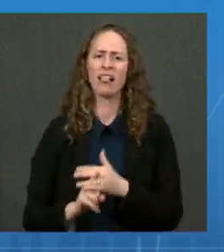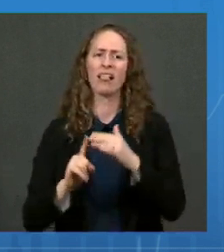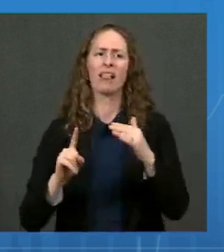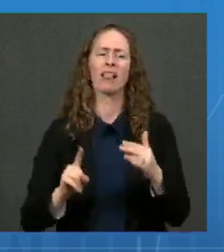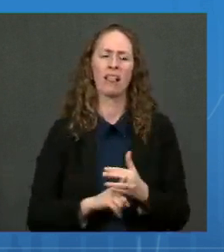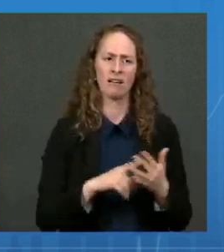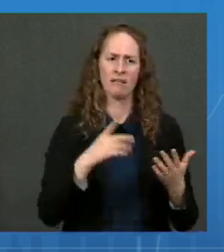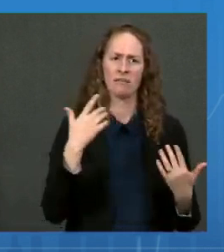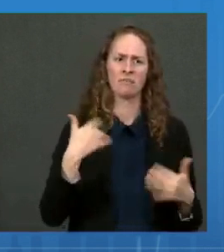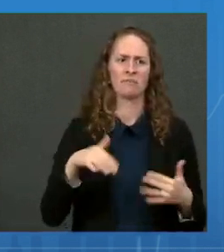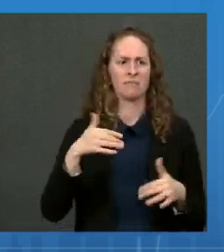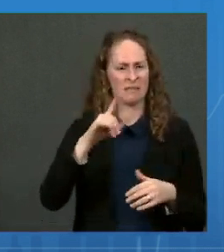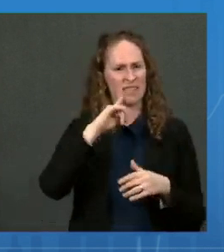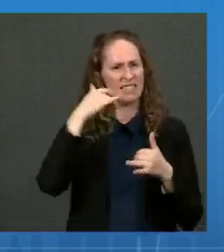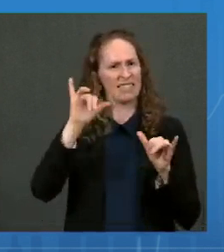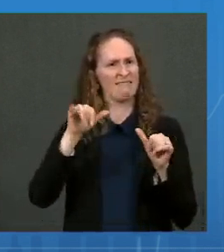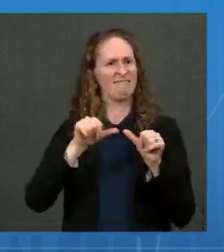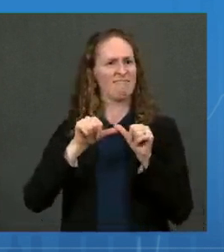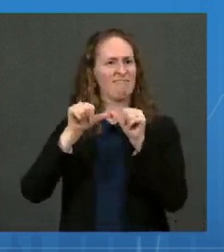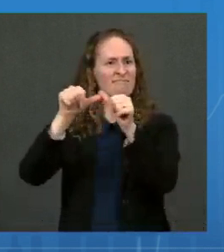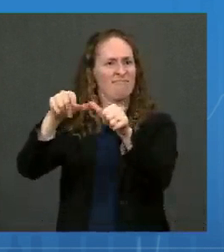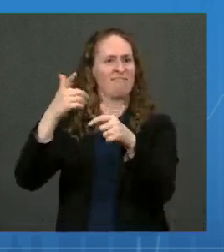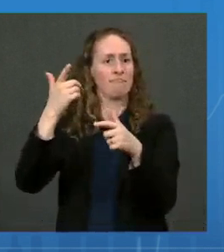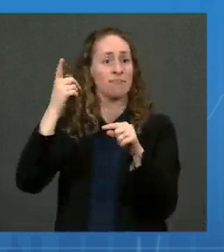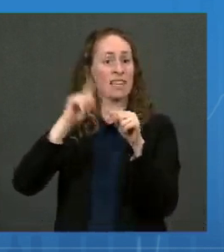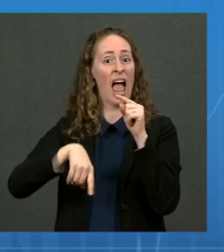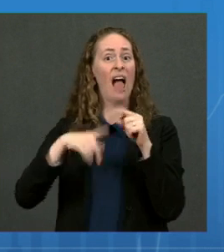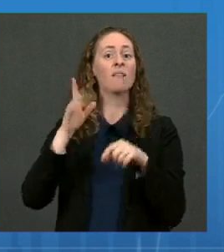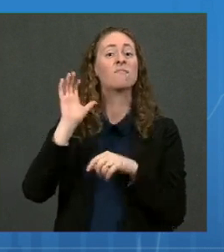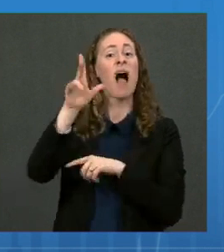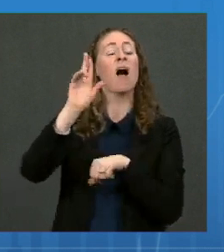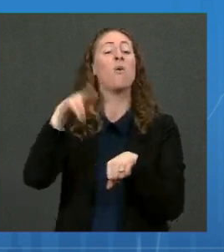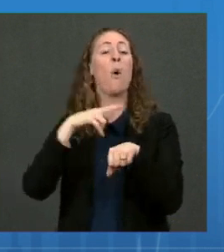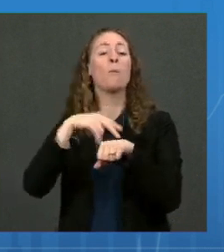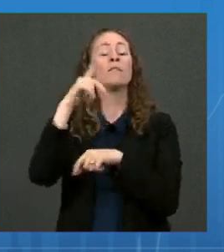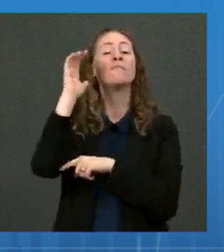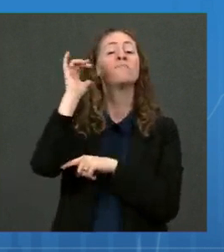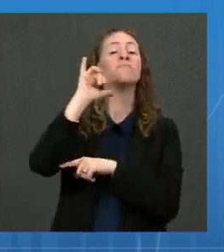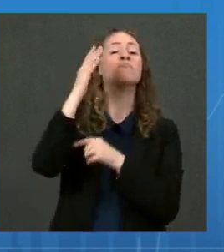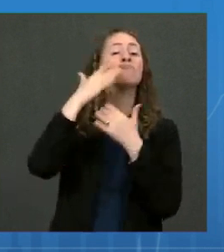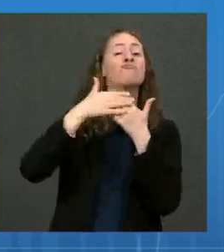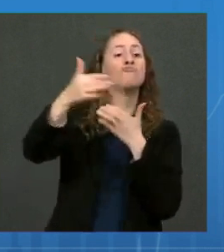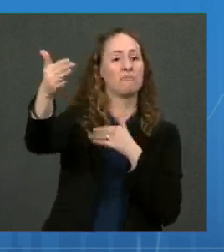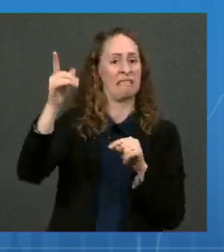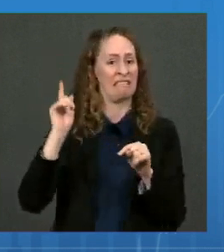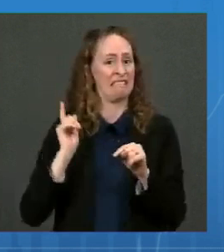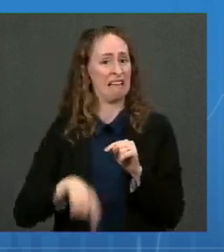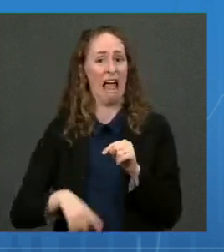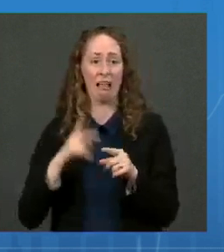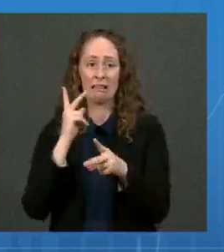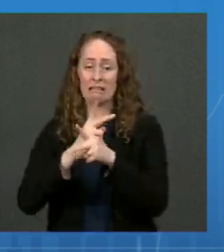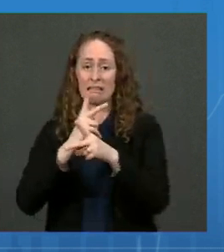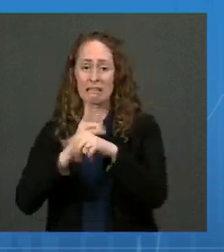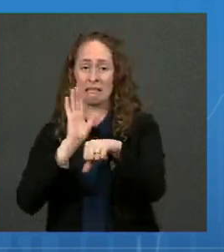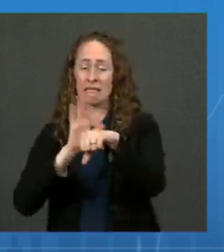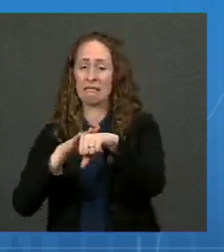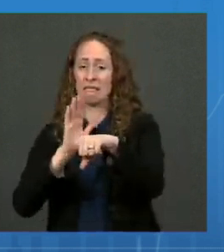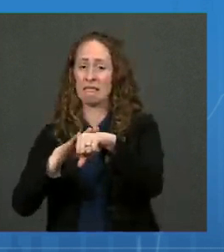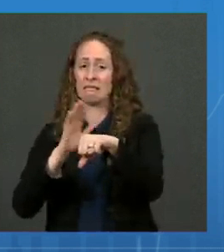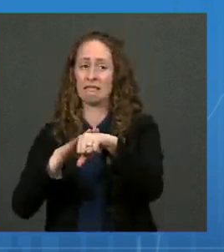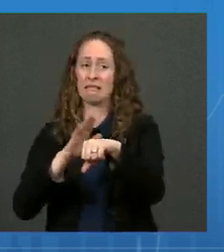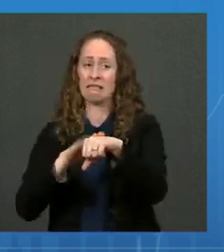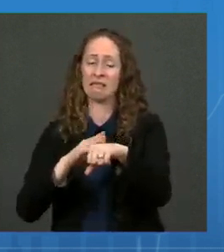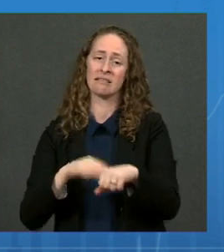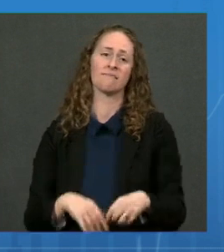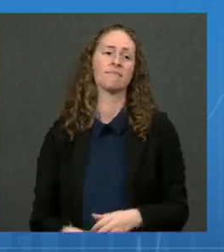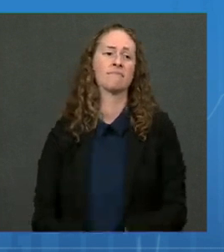impacting on their ability to function normally. Dr. just to underscore what Dr. Murthy said, getting